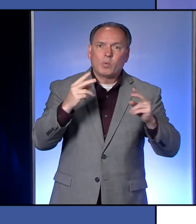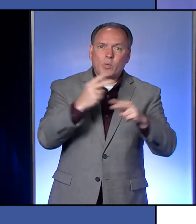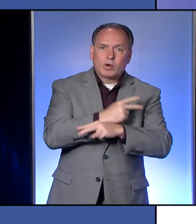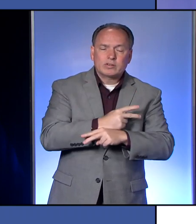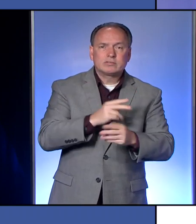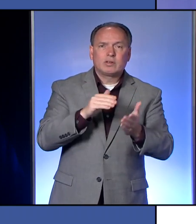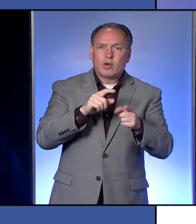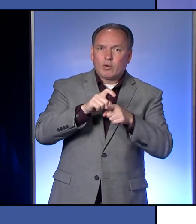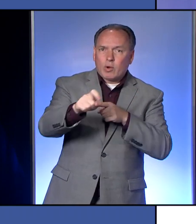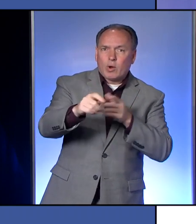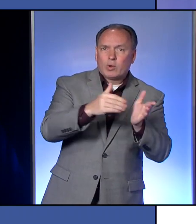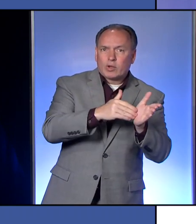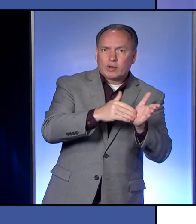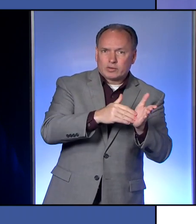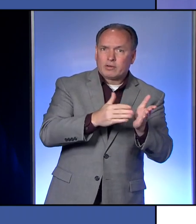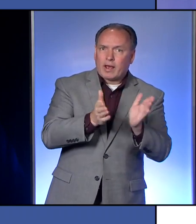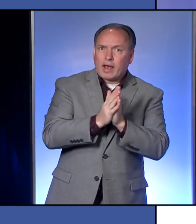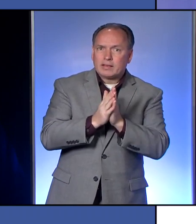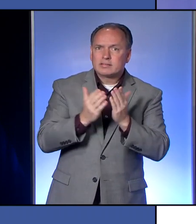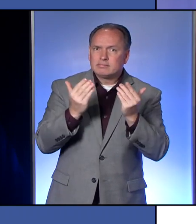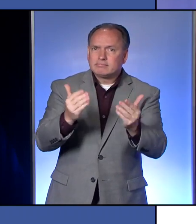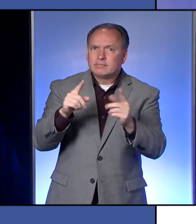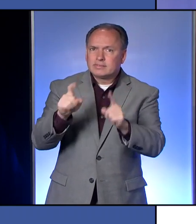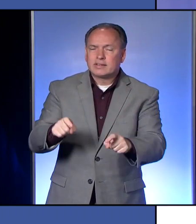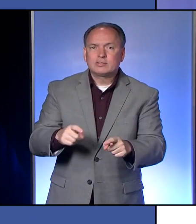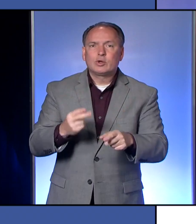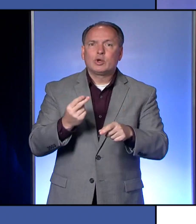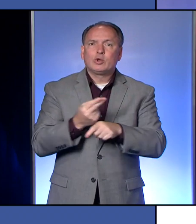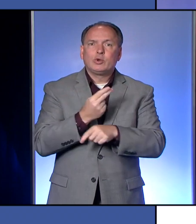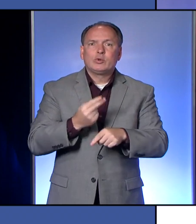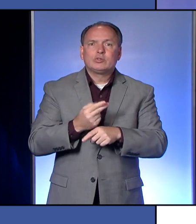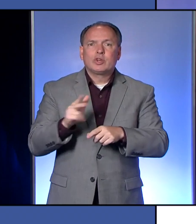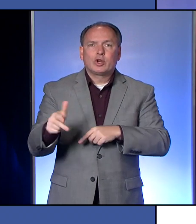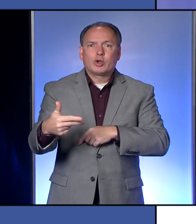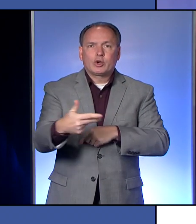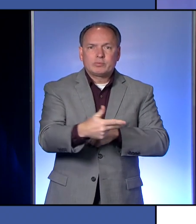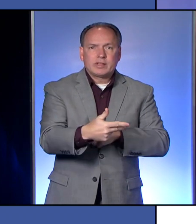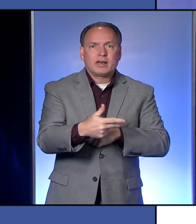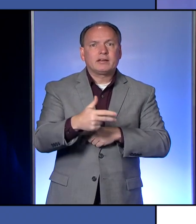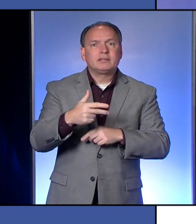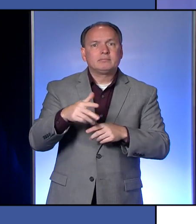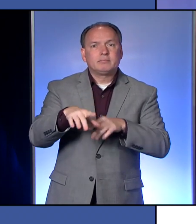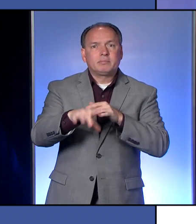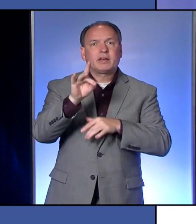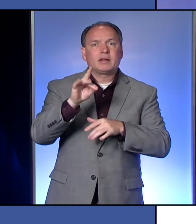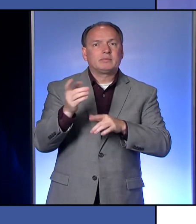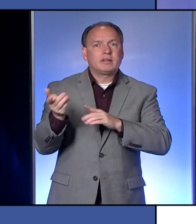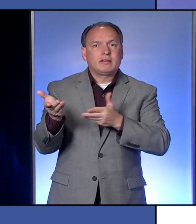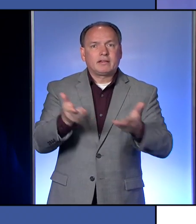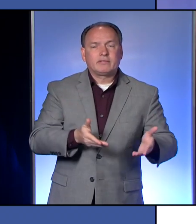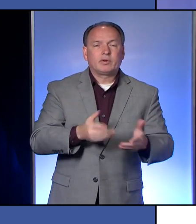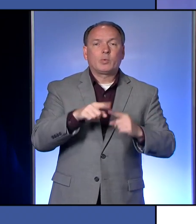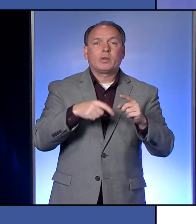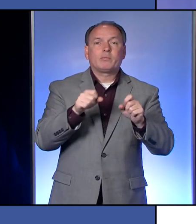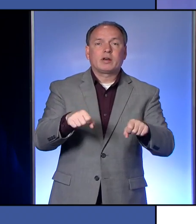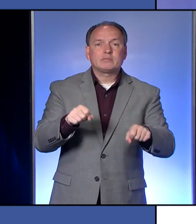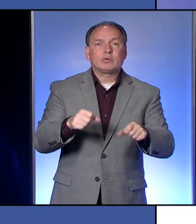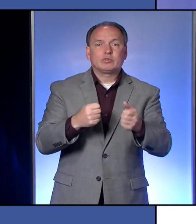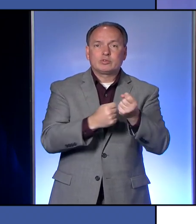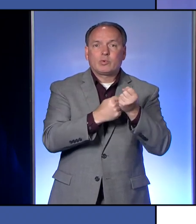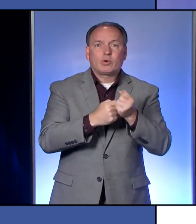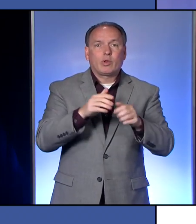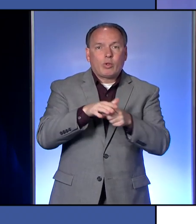and ask to be tested. Use curbside delivery or pickup whenever possible while supporting our local